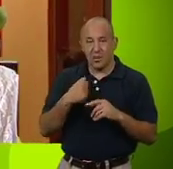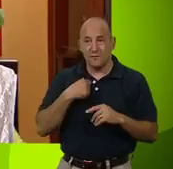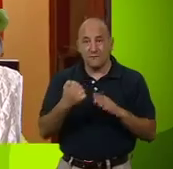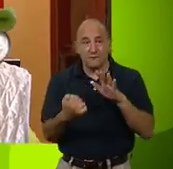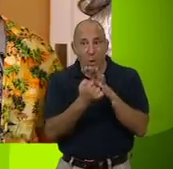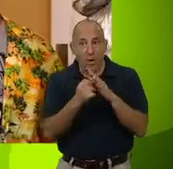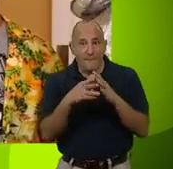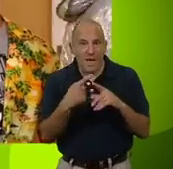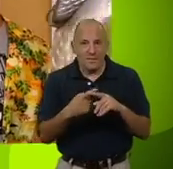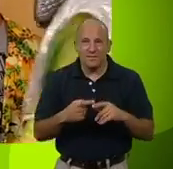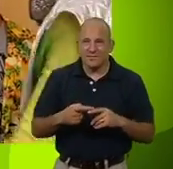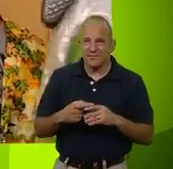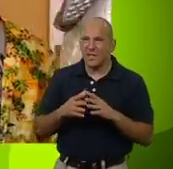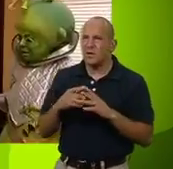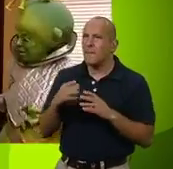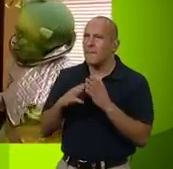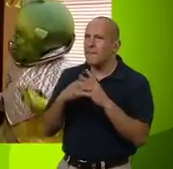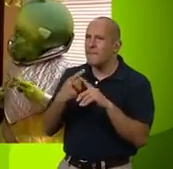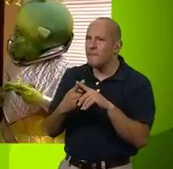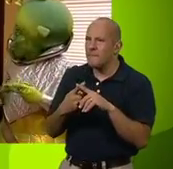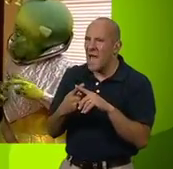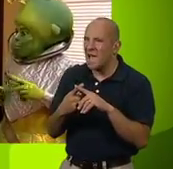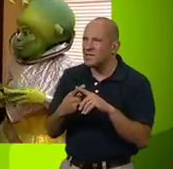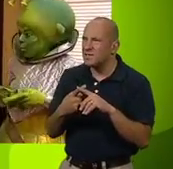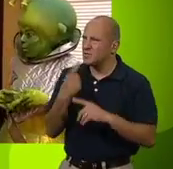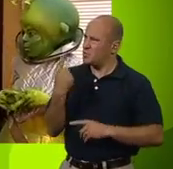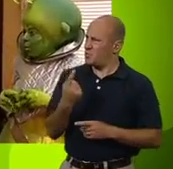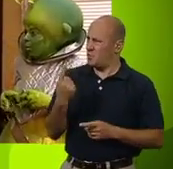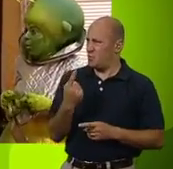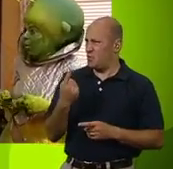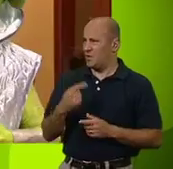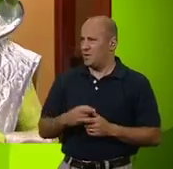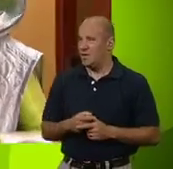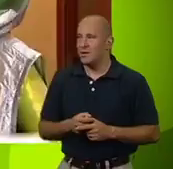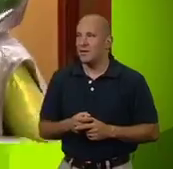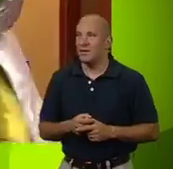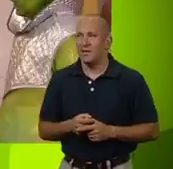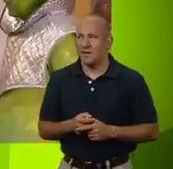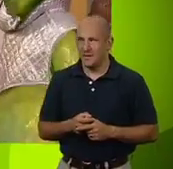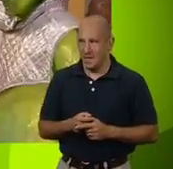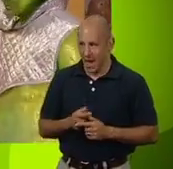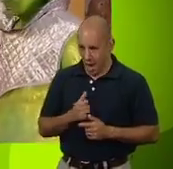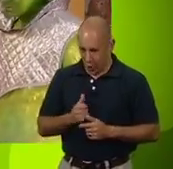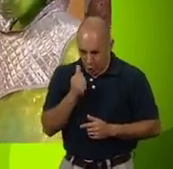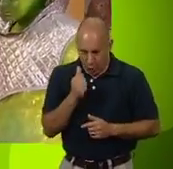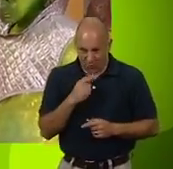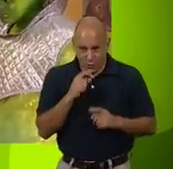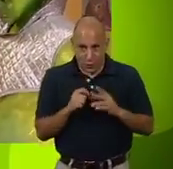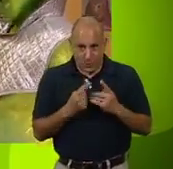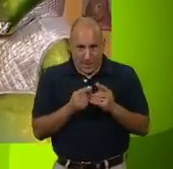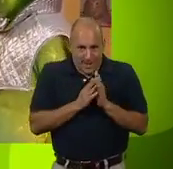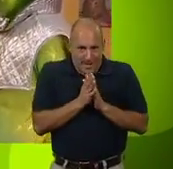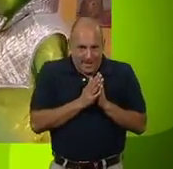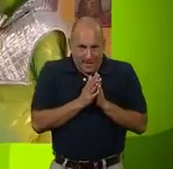fool Max? Actually, she means, um... Who's Max? I just knew we'd get up to